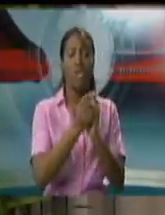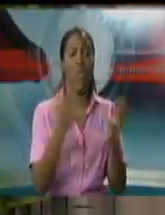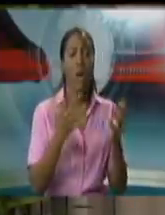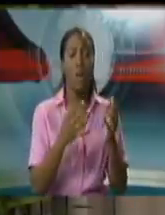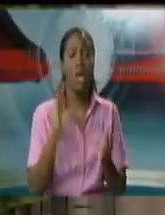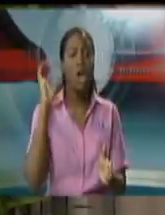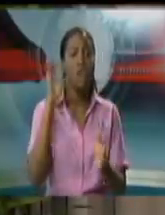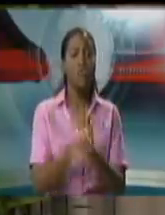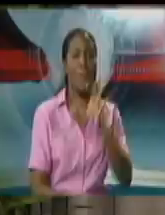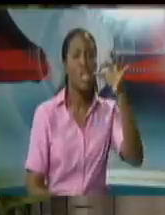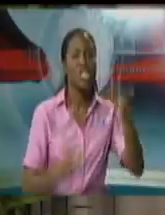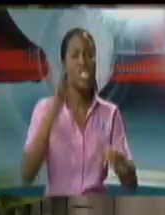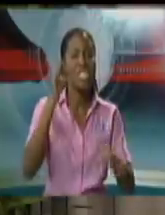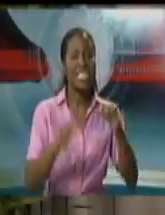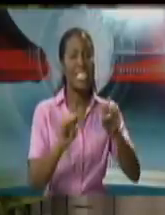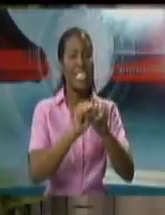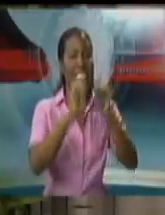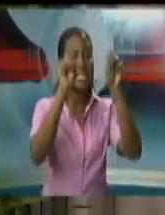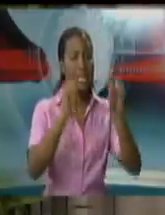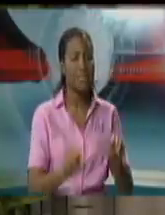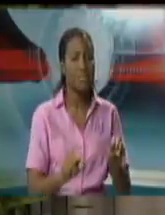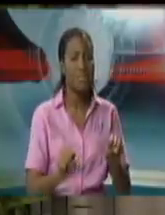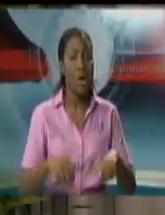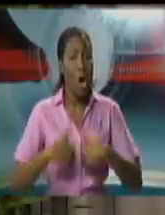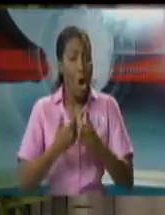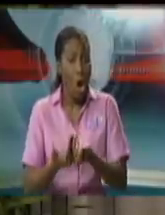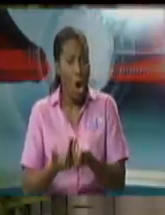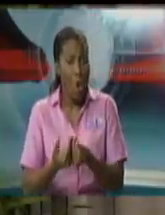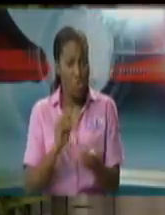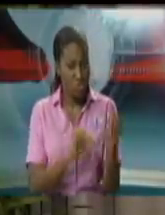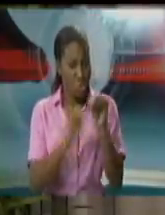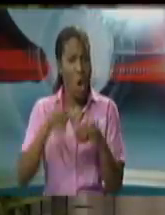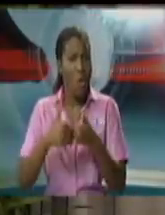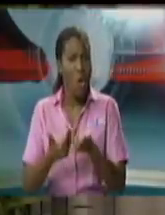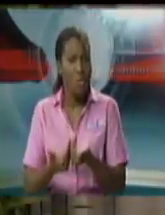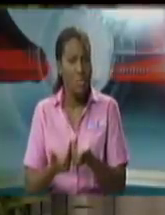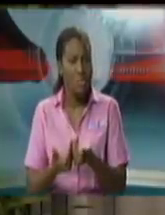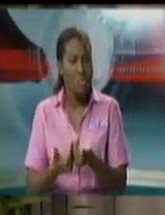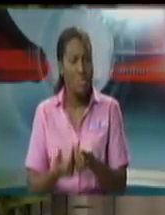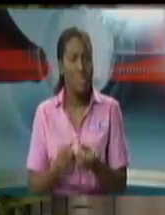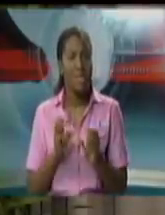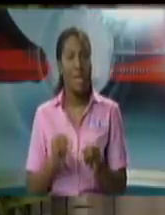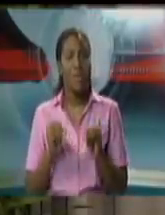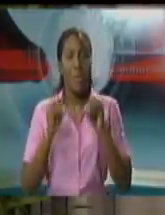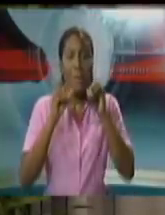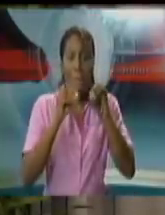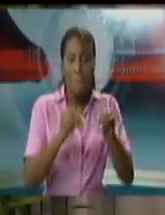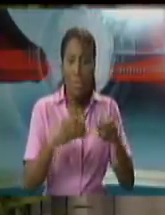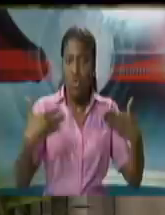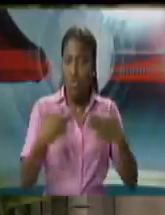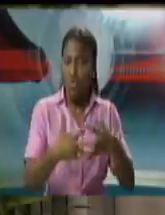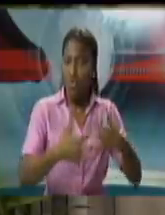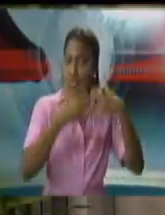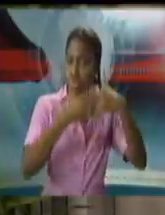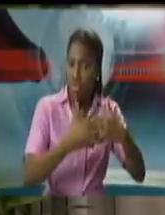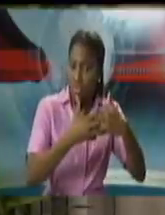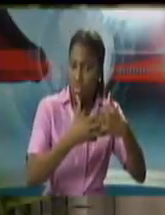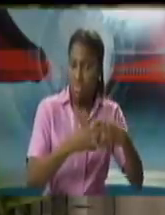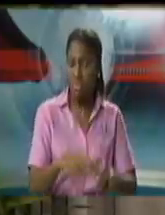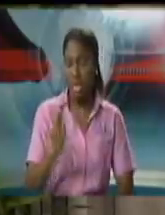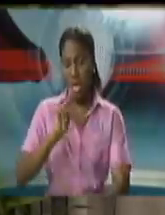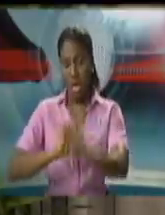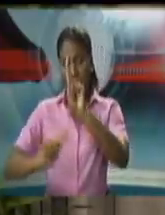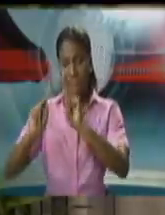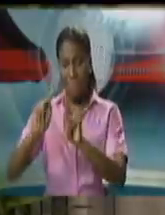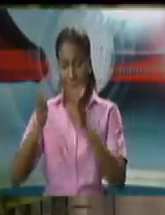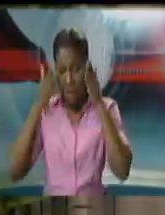but we did this by virtue of a formula. Plant and machinery, people, processes, and then the law.